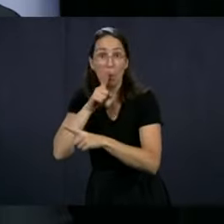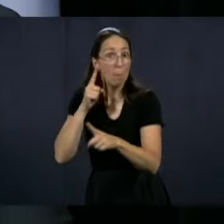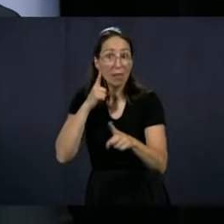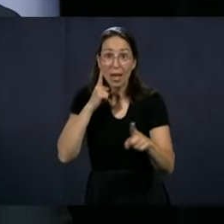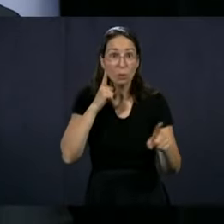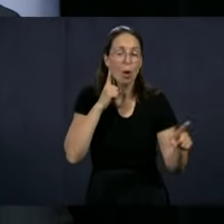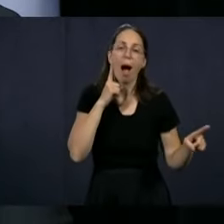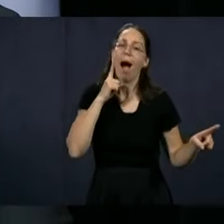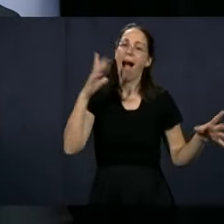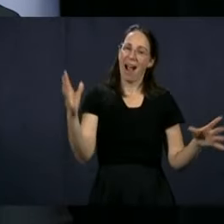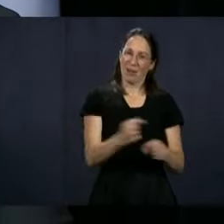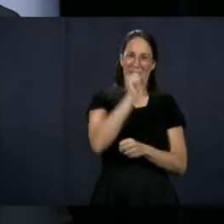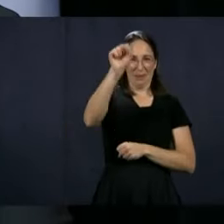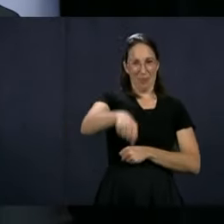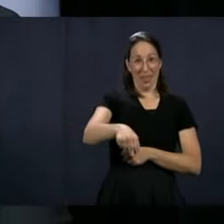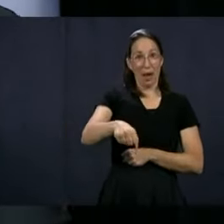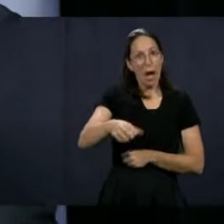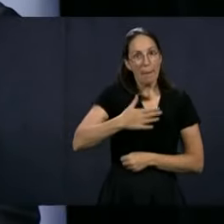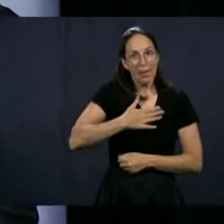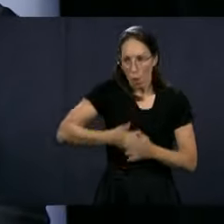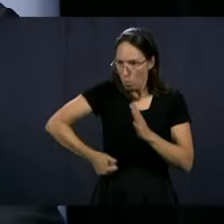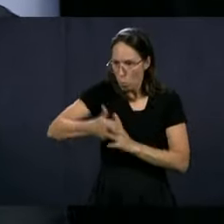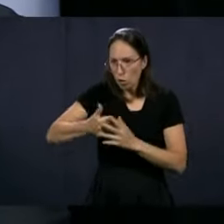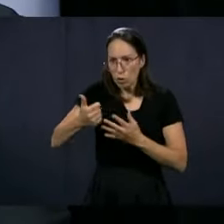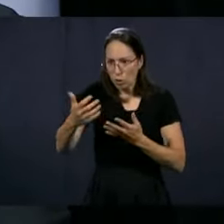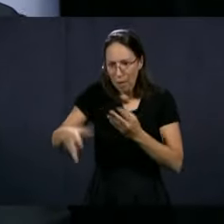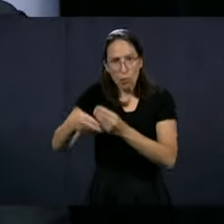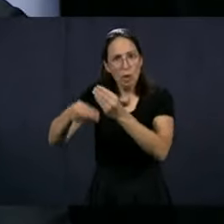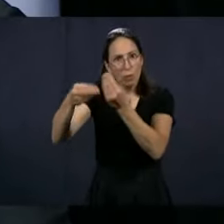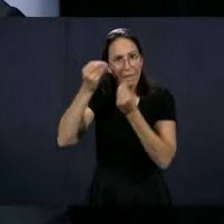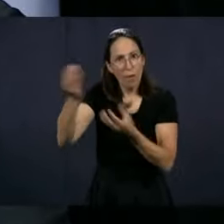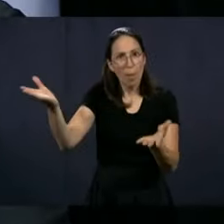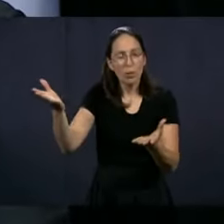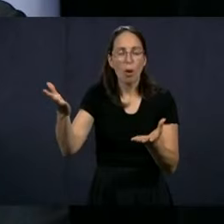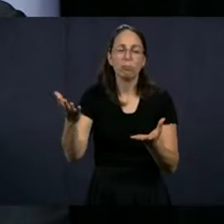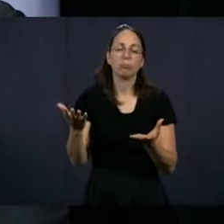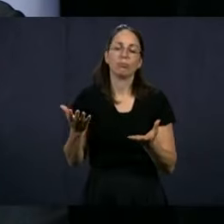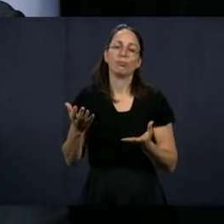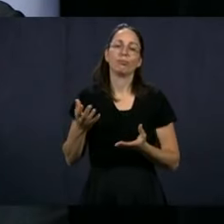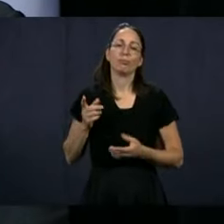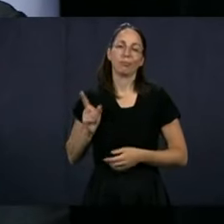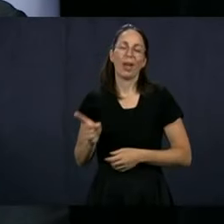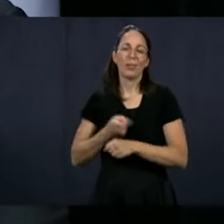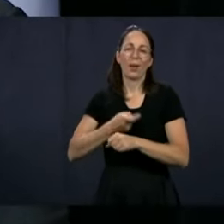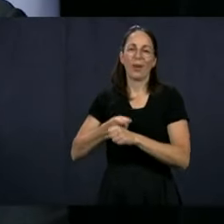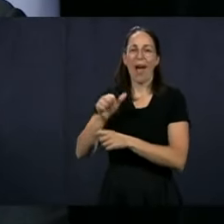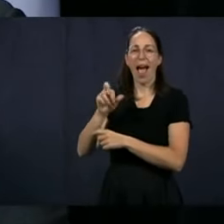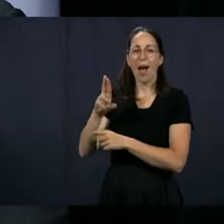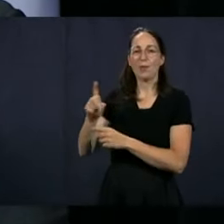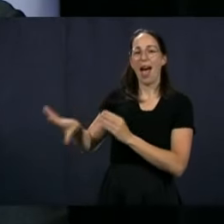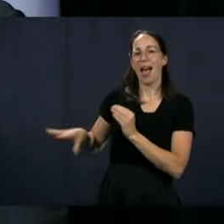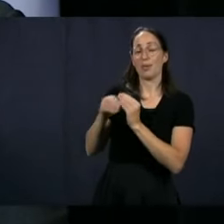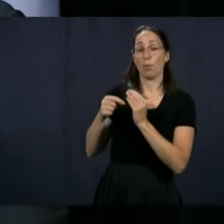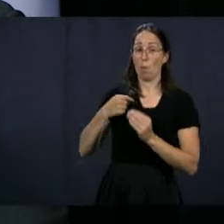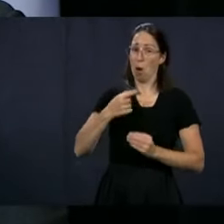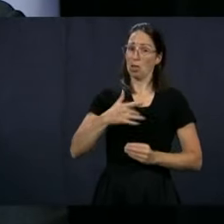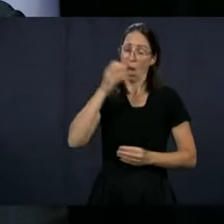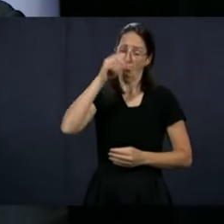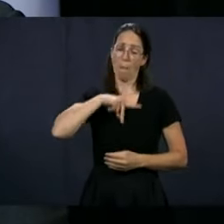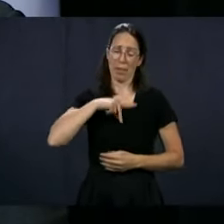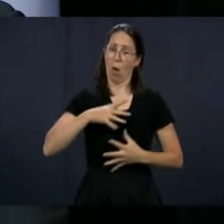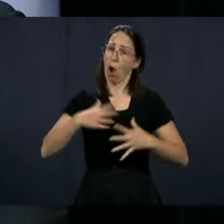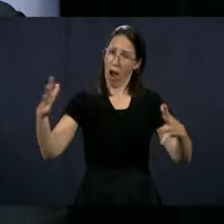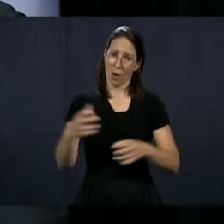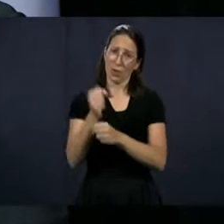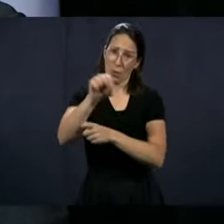a great success. And I would like for us to talk about it more in the media. But perhaps I can let Dr. Arruda complete. But I consider that